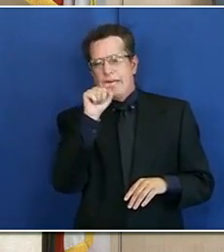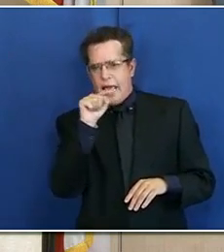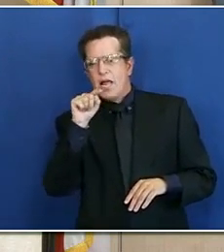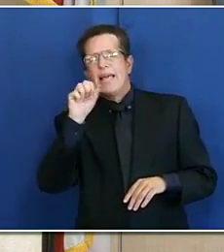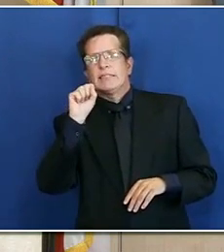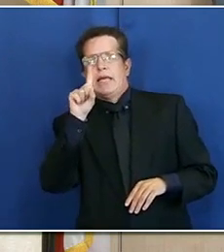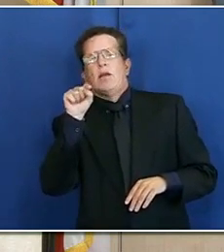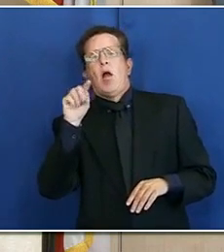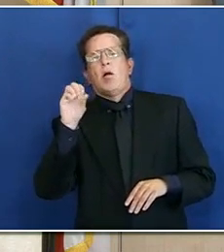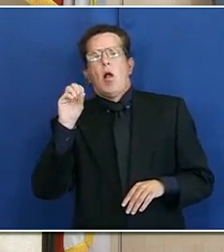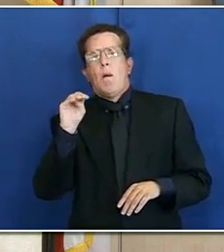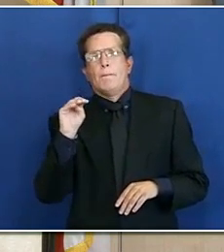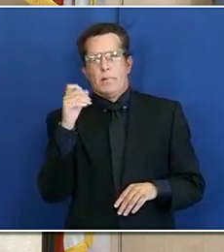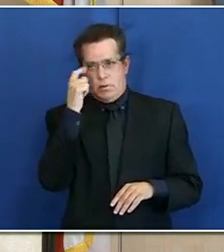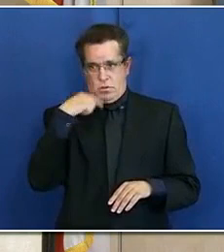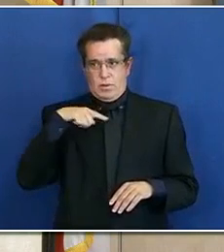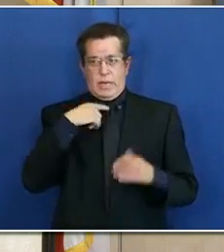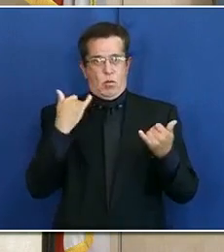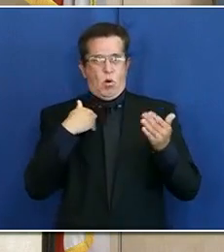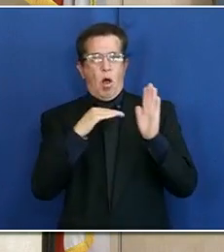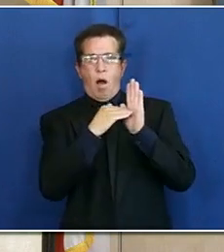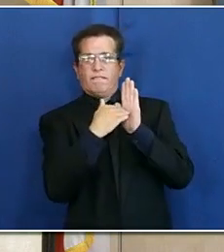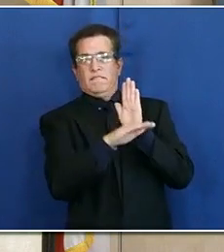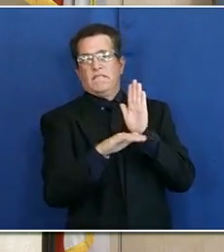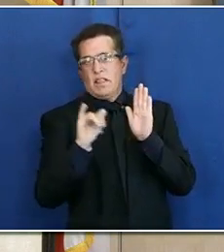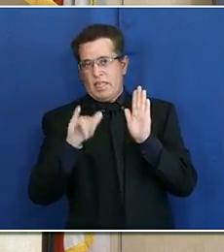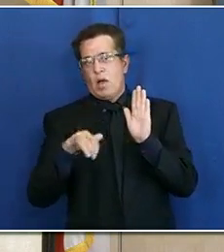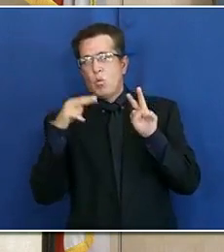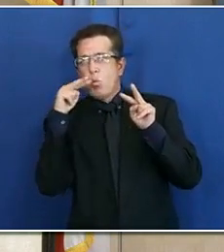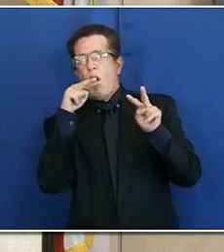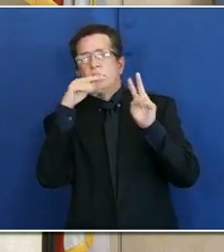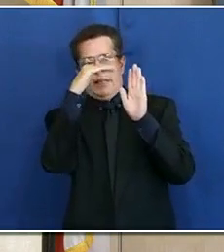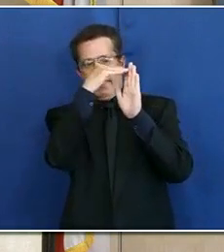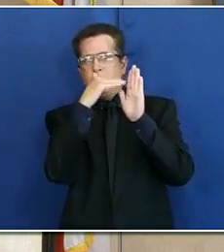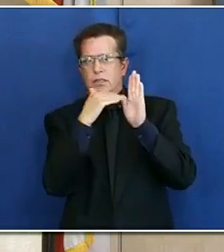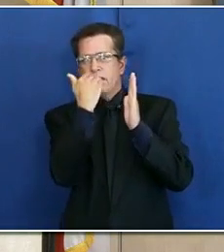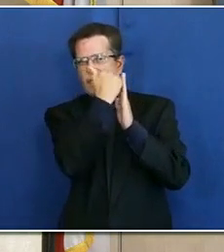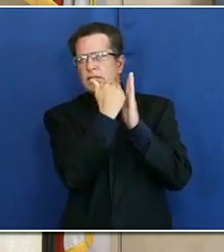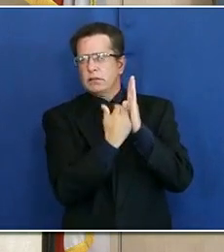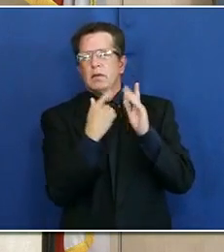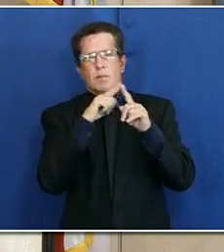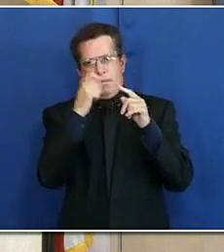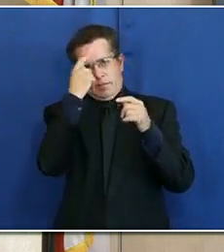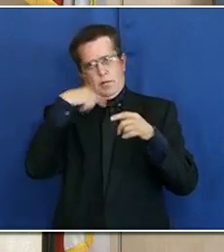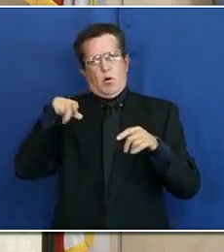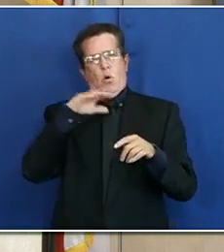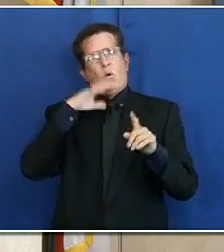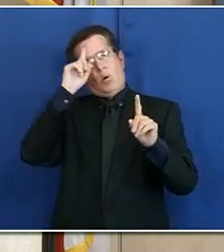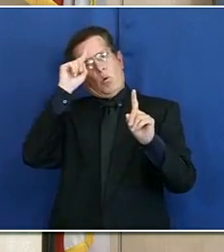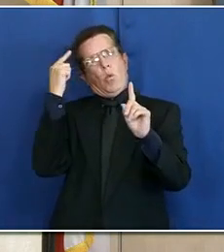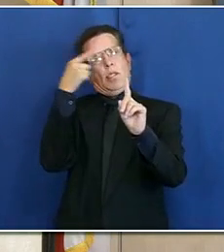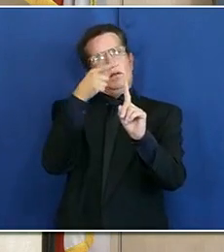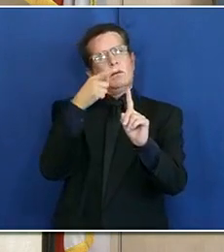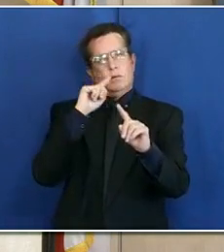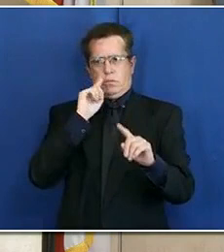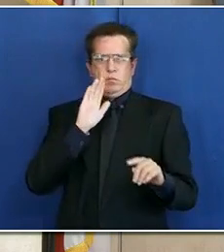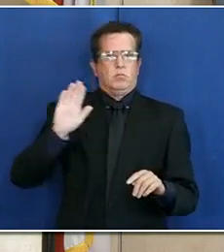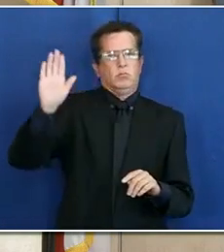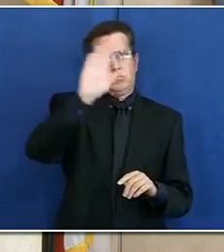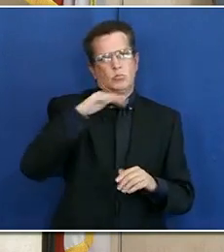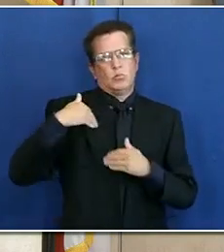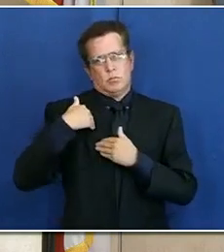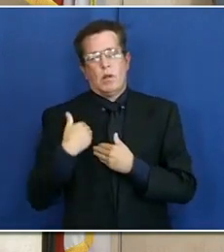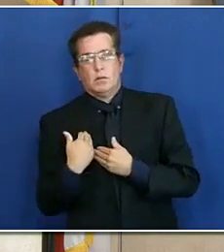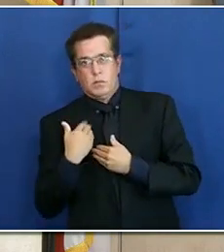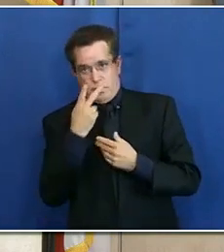Remember, we may be off the watch list, but let's not lose sight of our goal. It's up to us if we want